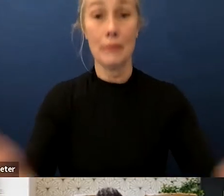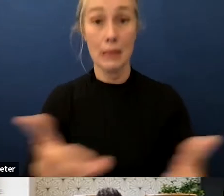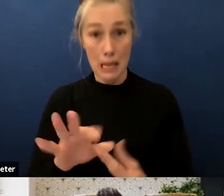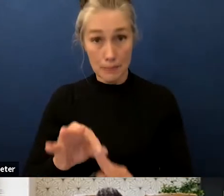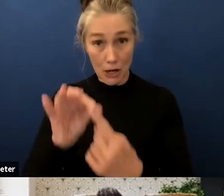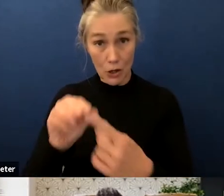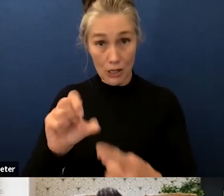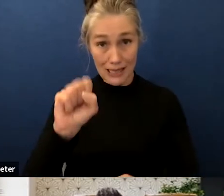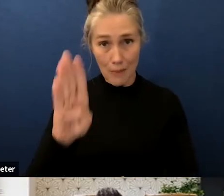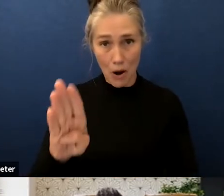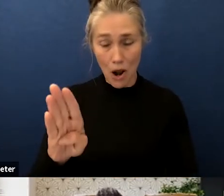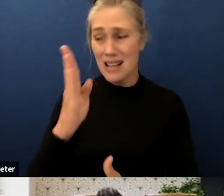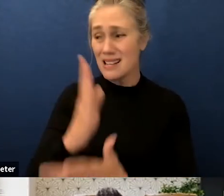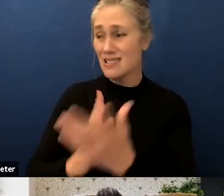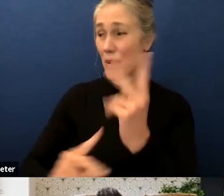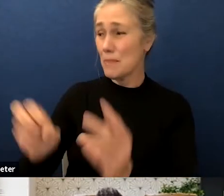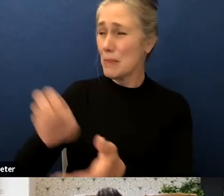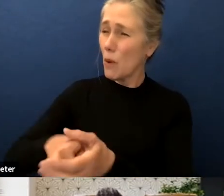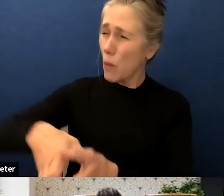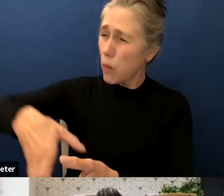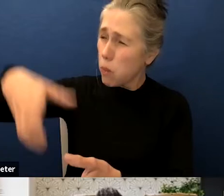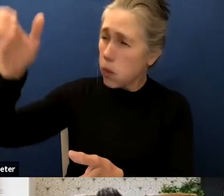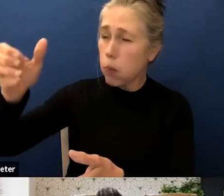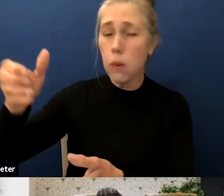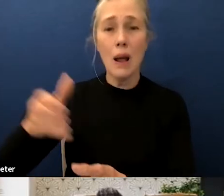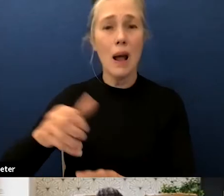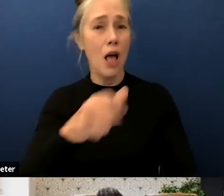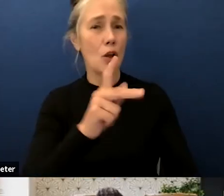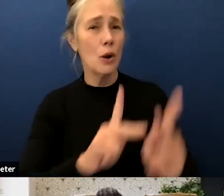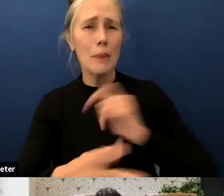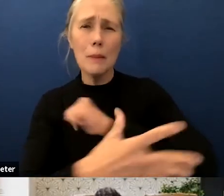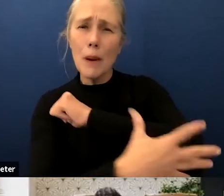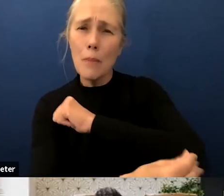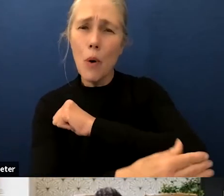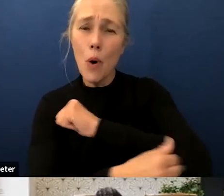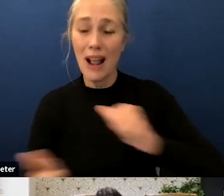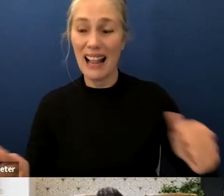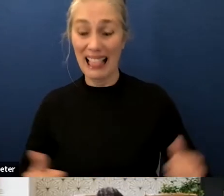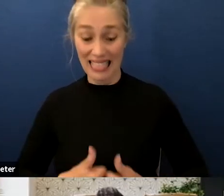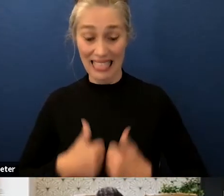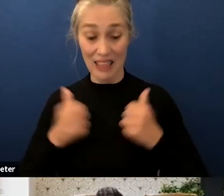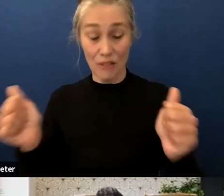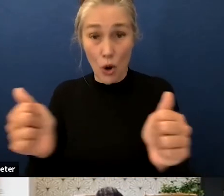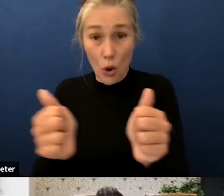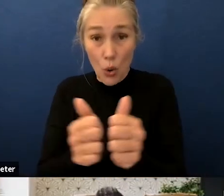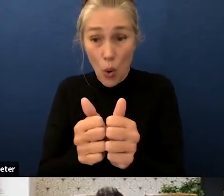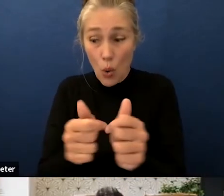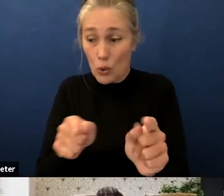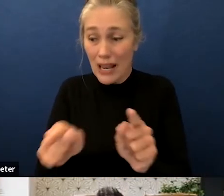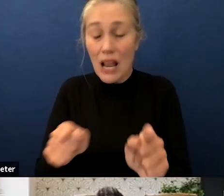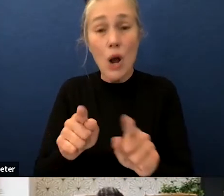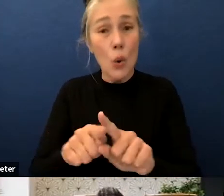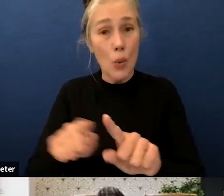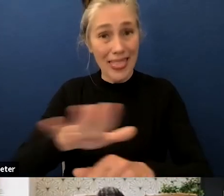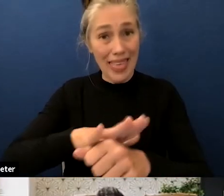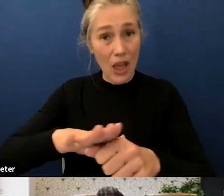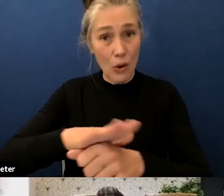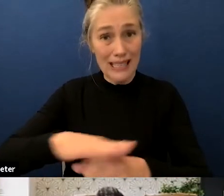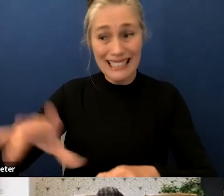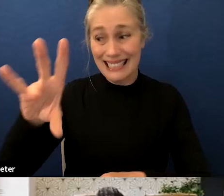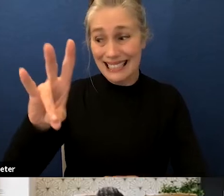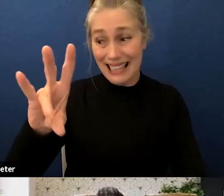when there's really rich people and really poor people living pretty close to each other i think with seven trustee areas it's less likely that these people are